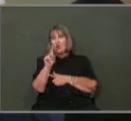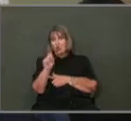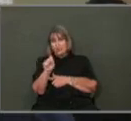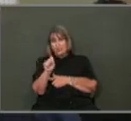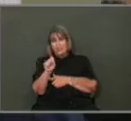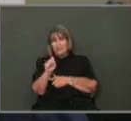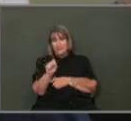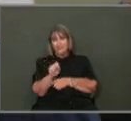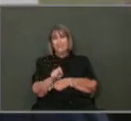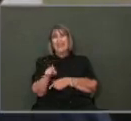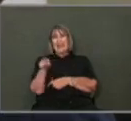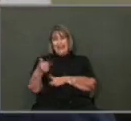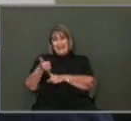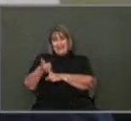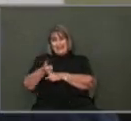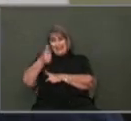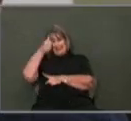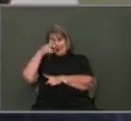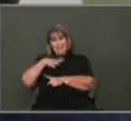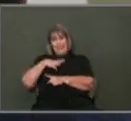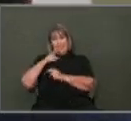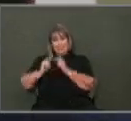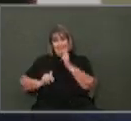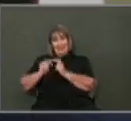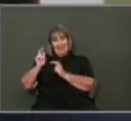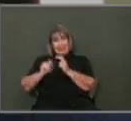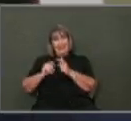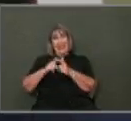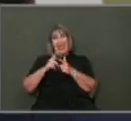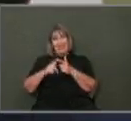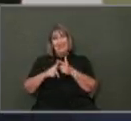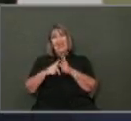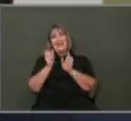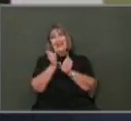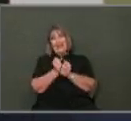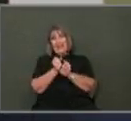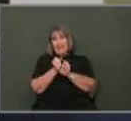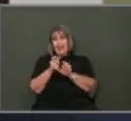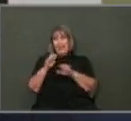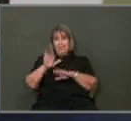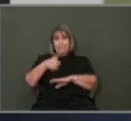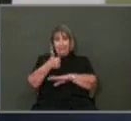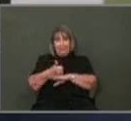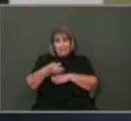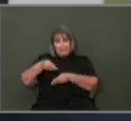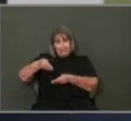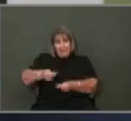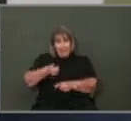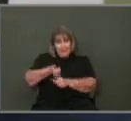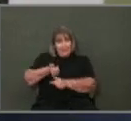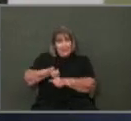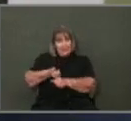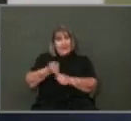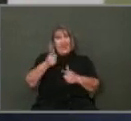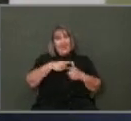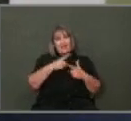to tear down the entrance and make it flat according to the